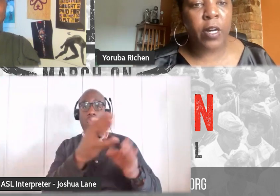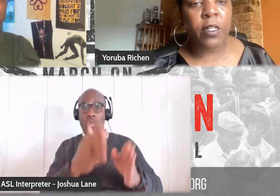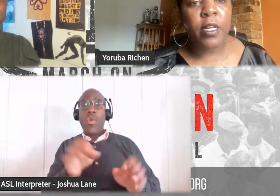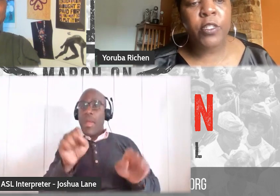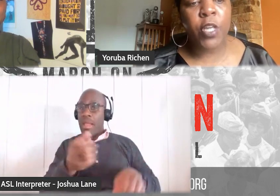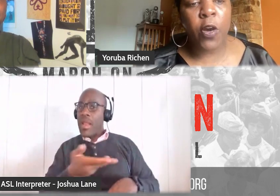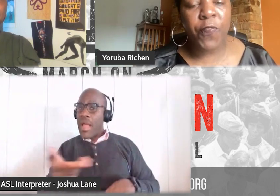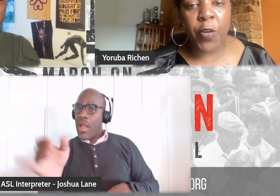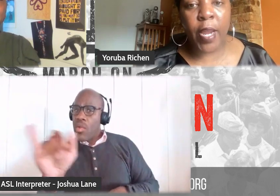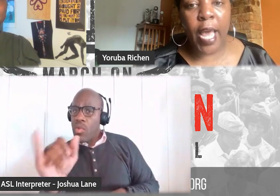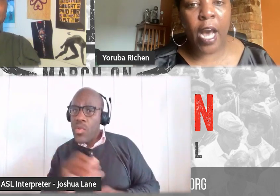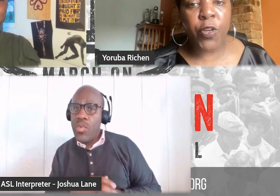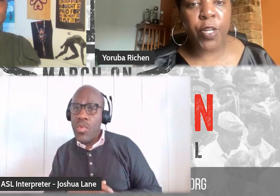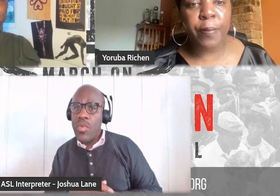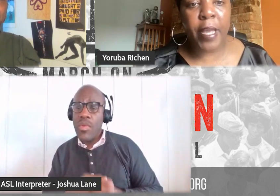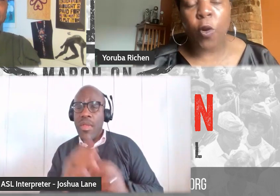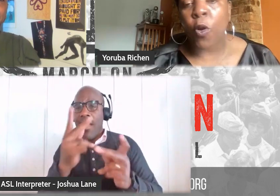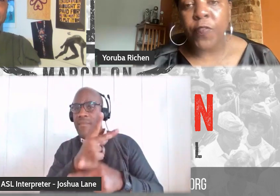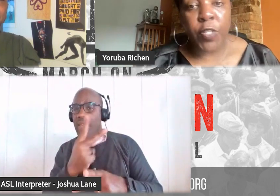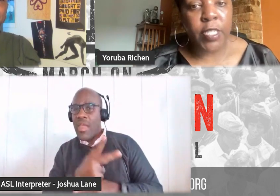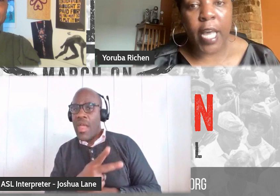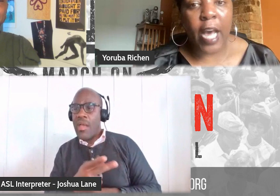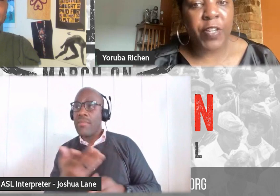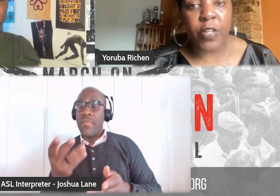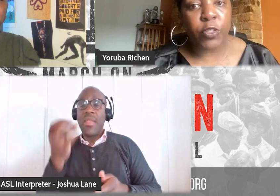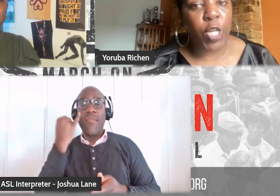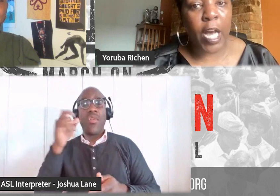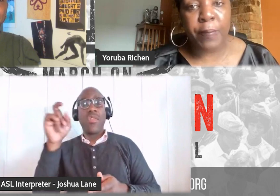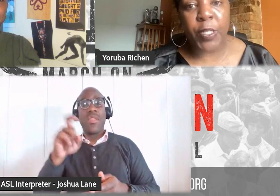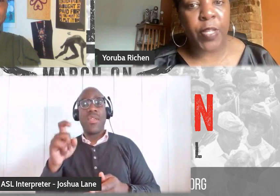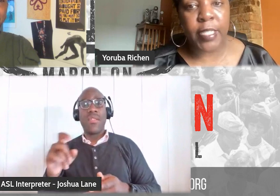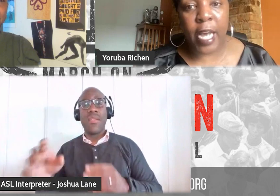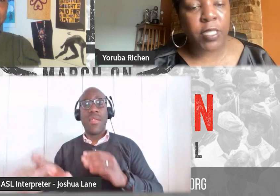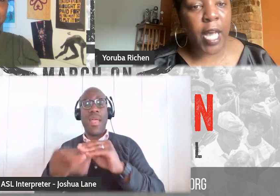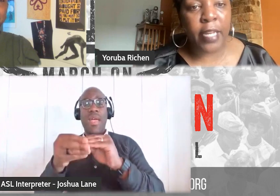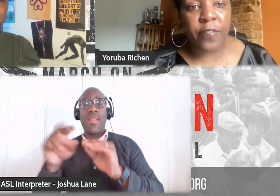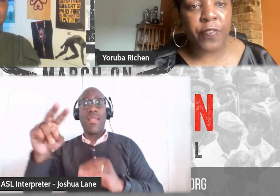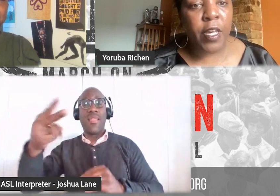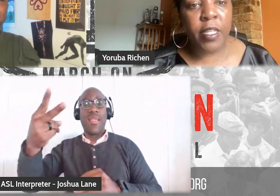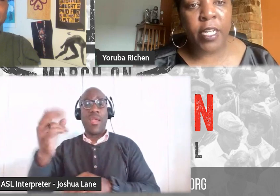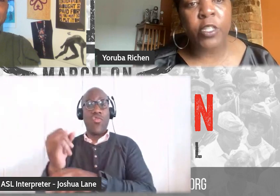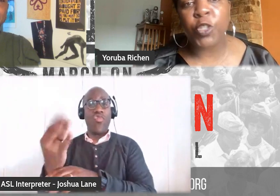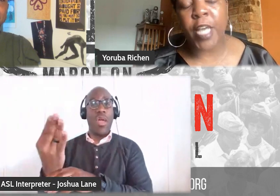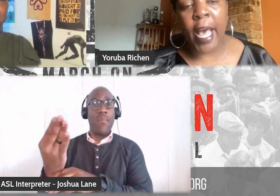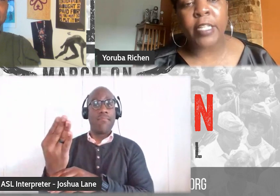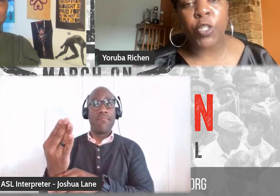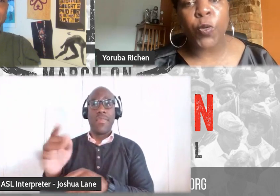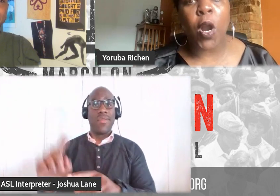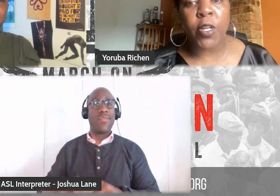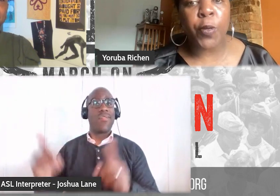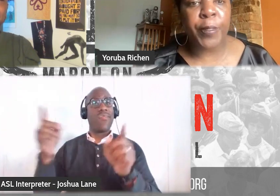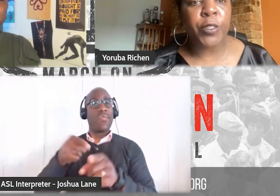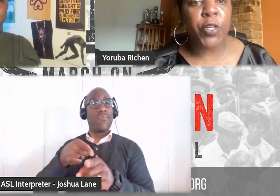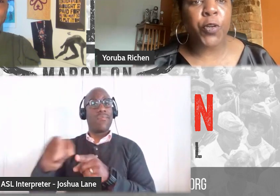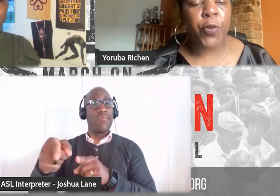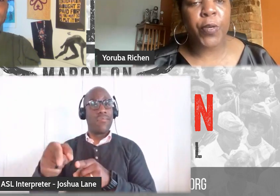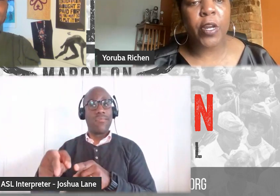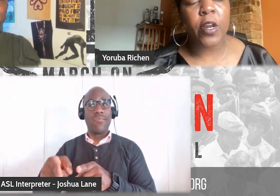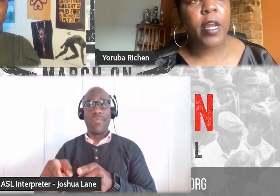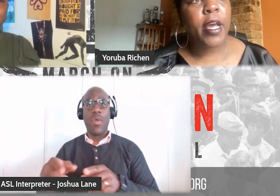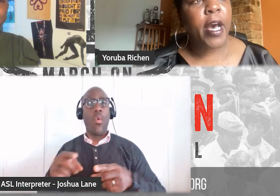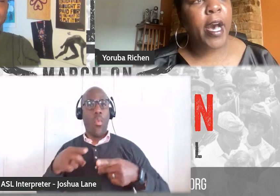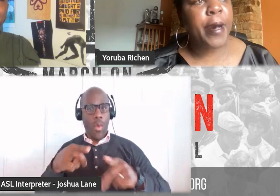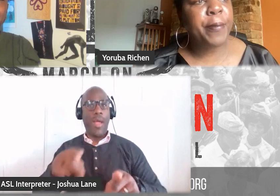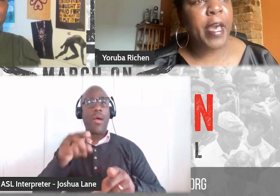as well. So figure out how you're going to make, or if you need to have another job, you know, that's outside of the industry as you are, you know, building your